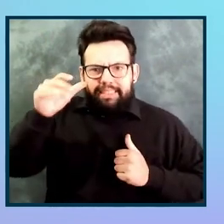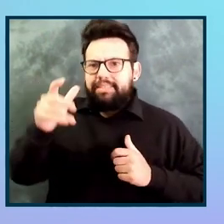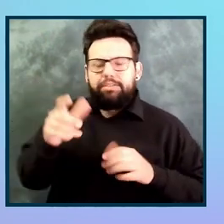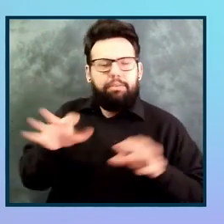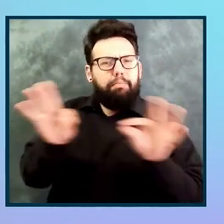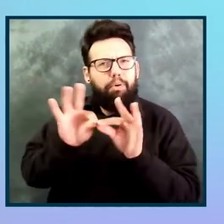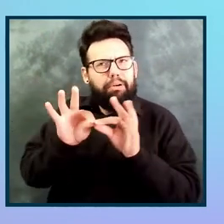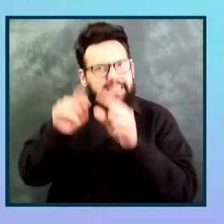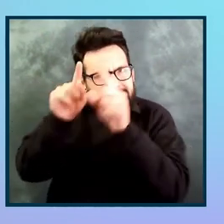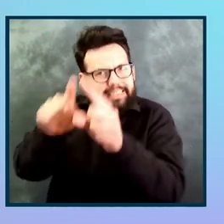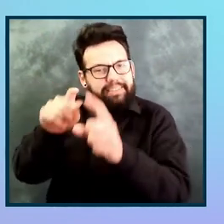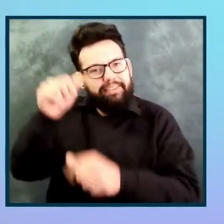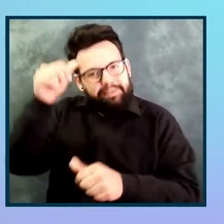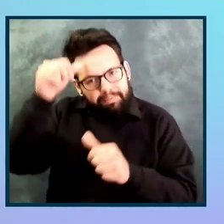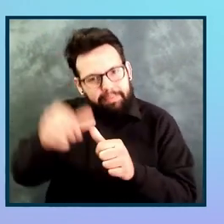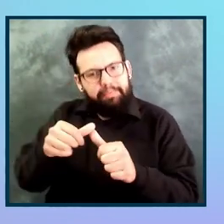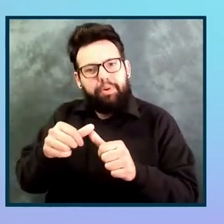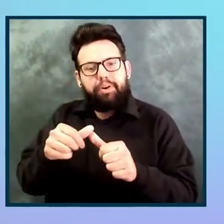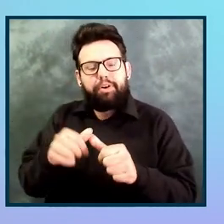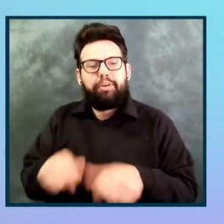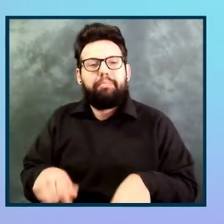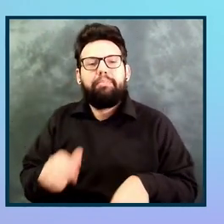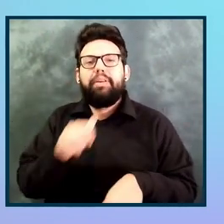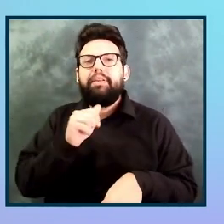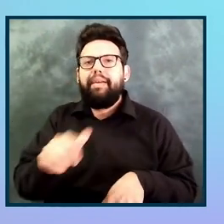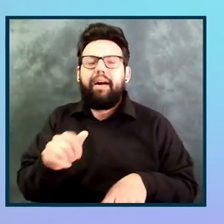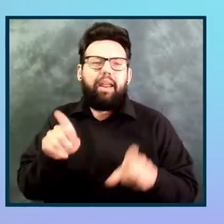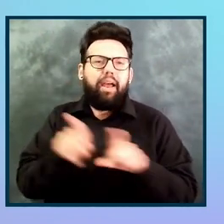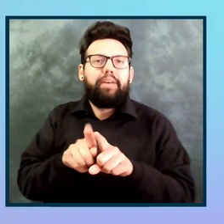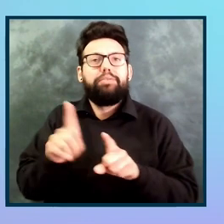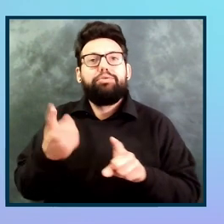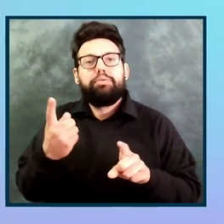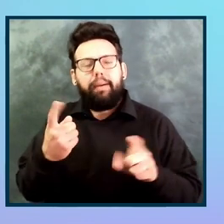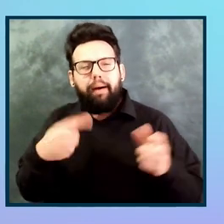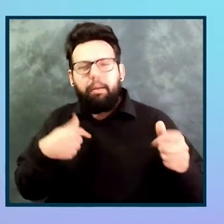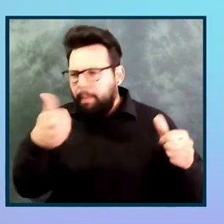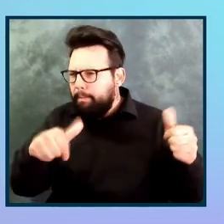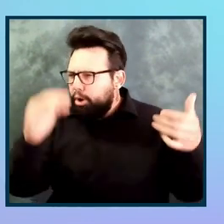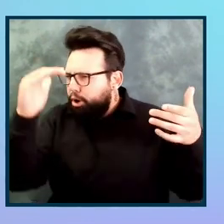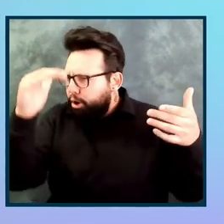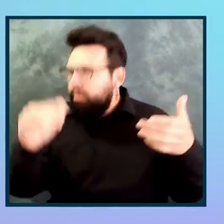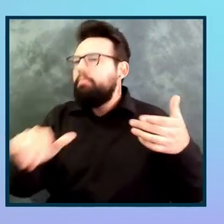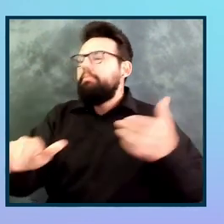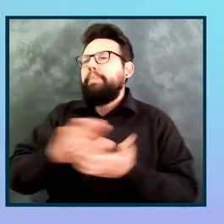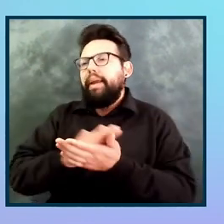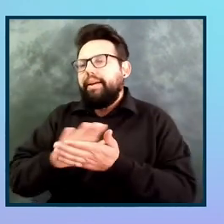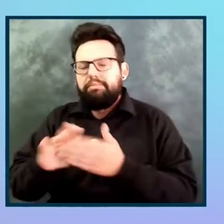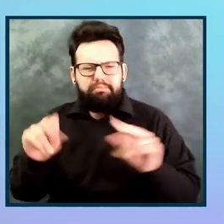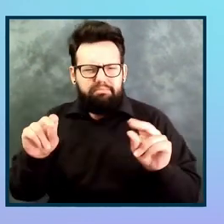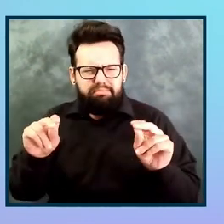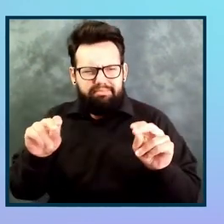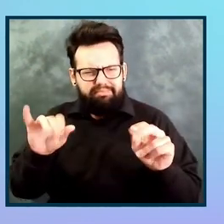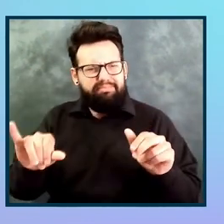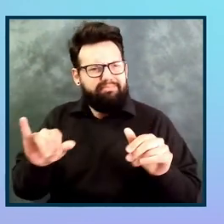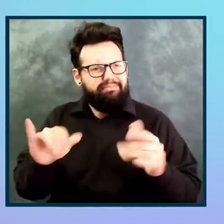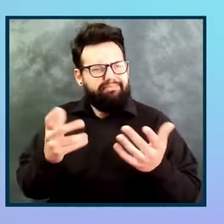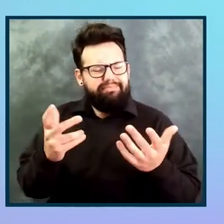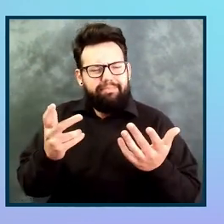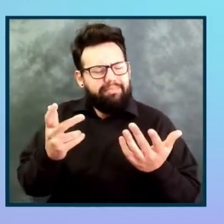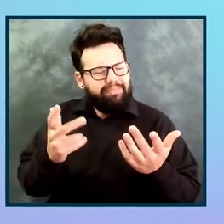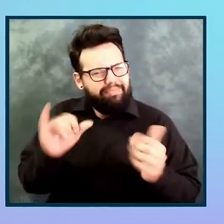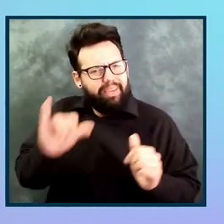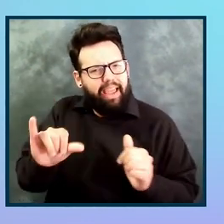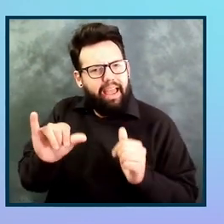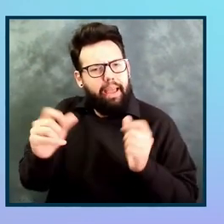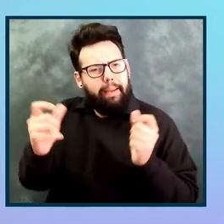needed. But don't just make it an action item. Like you said, empathy. Be able to communicate and help them understand, you know, why certain things are needed and not just